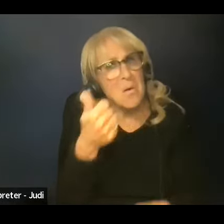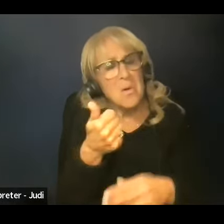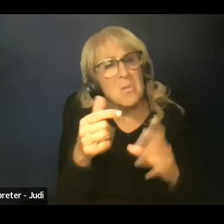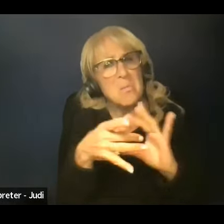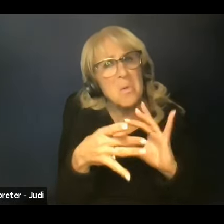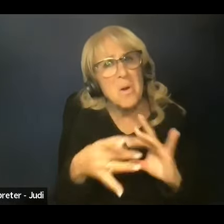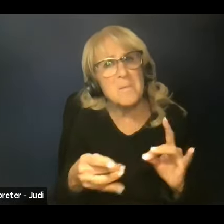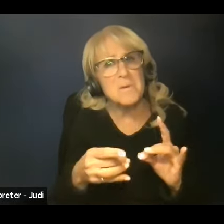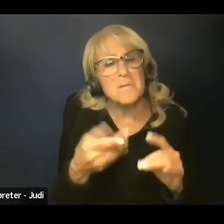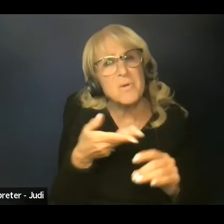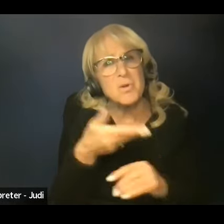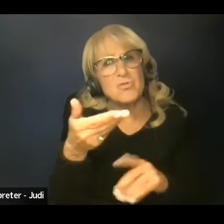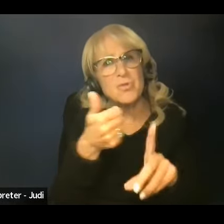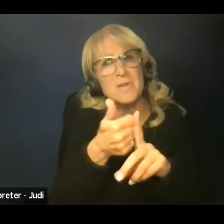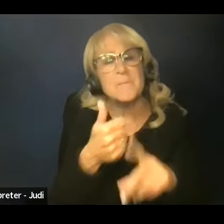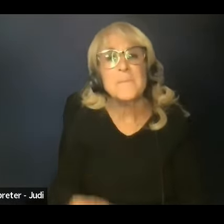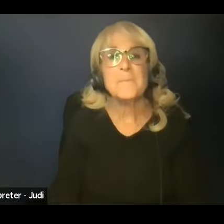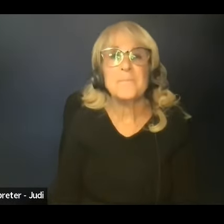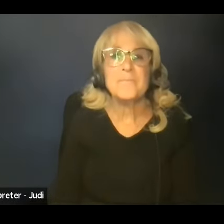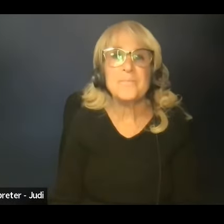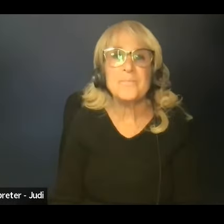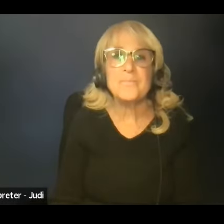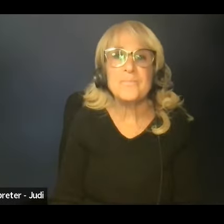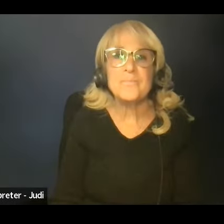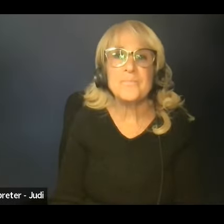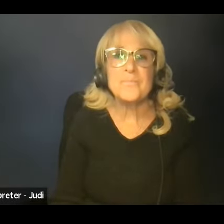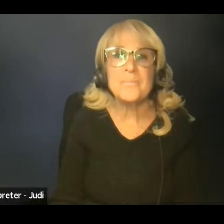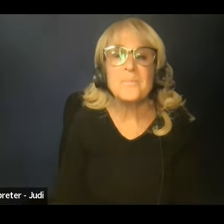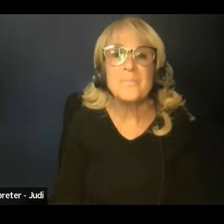by way of introduction to yourself. Hi,